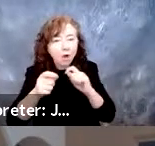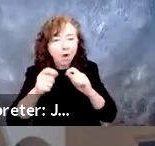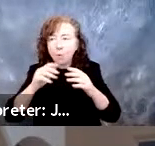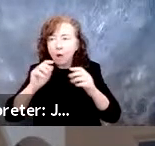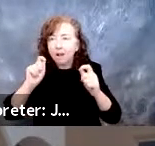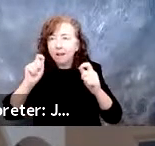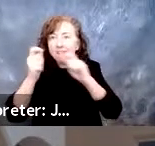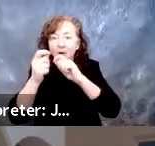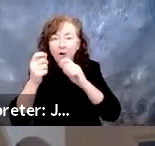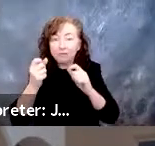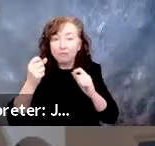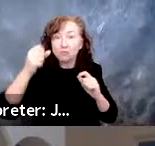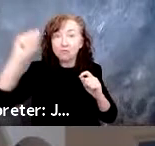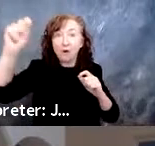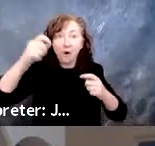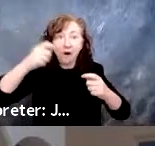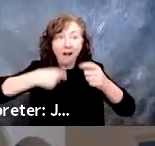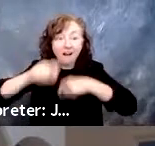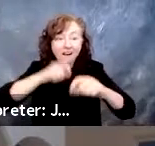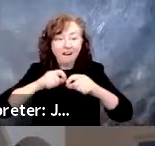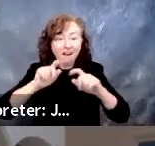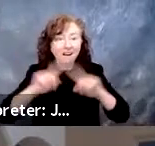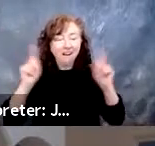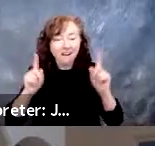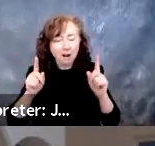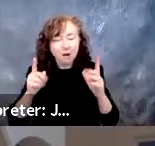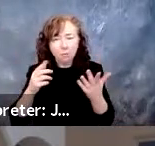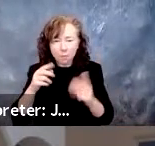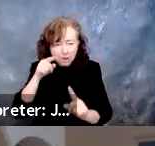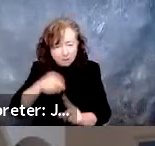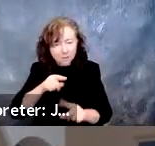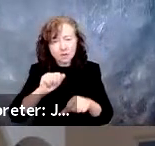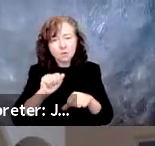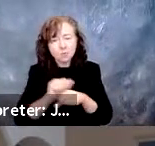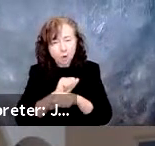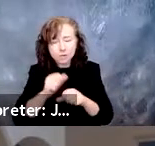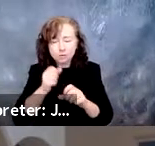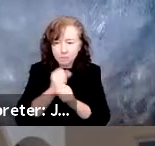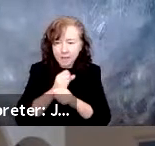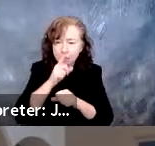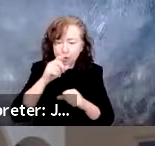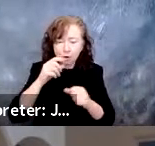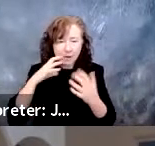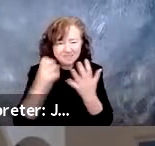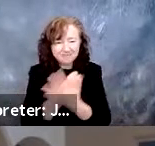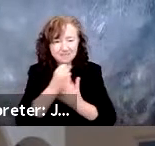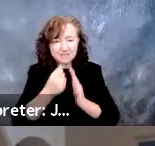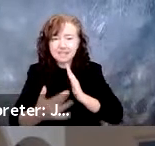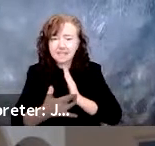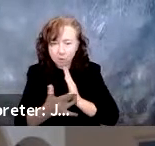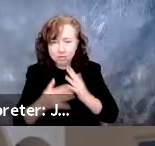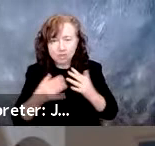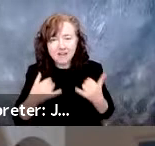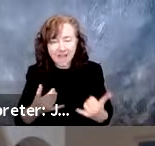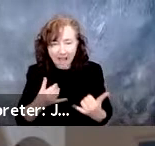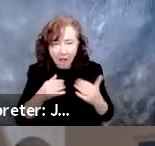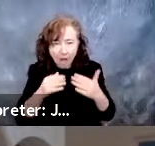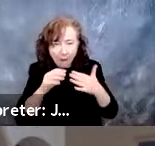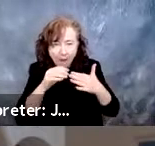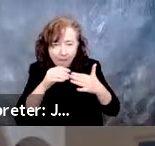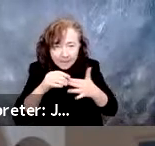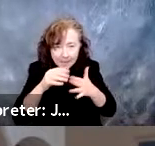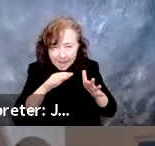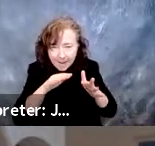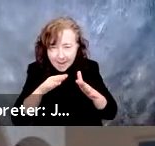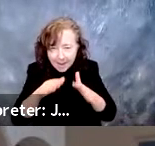We're working hard and me specifically on how can we ensure that we take advantage of that technology at the leading edge to help